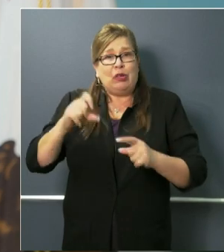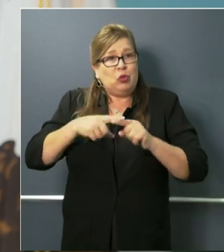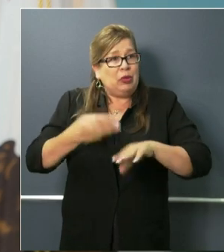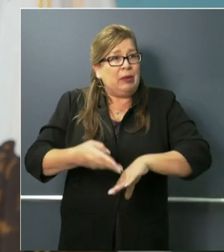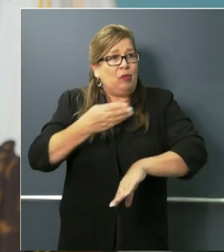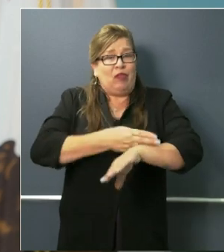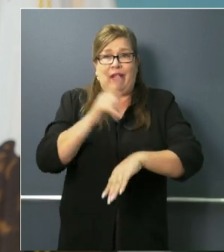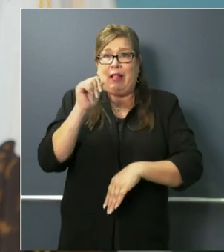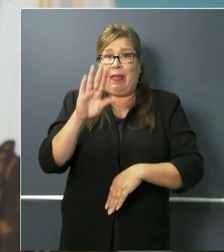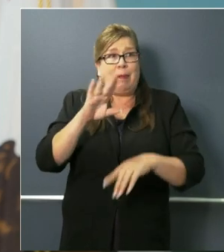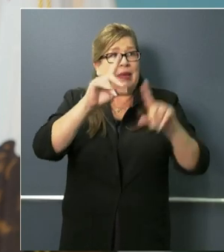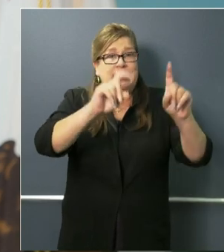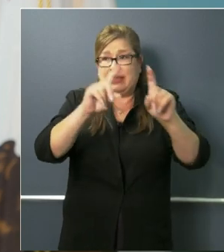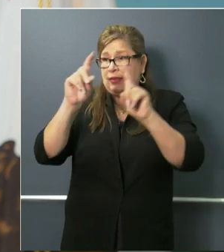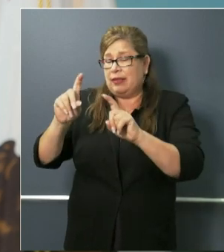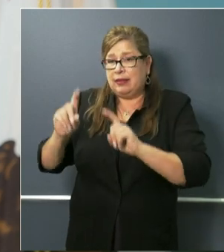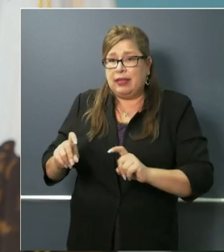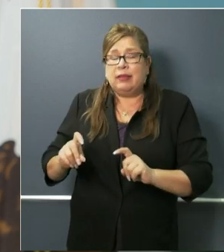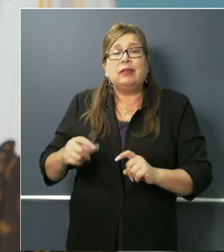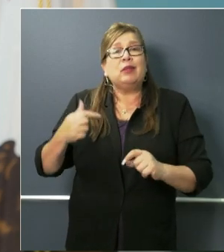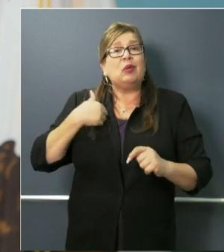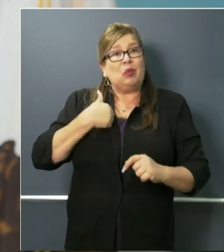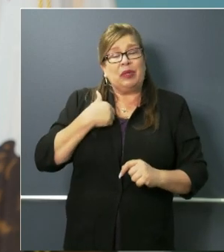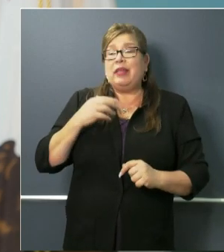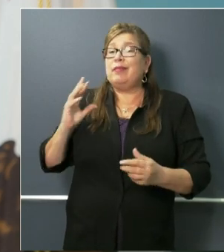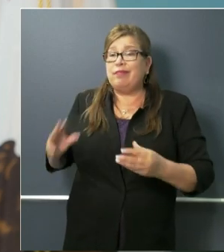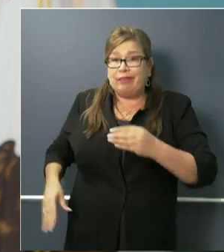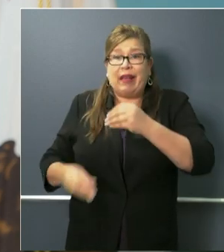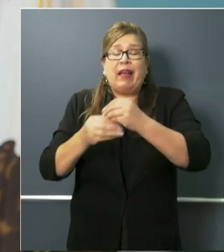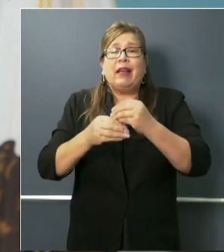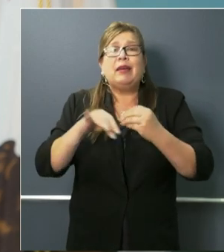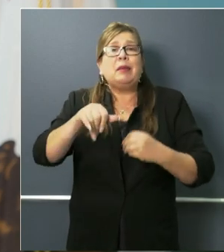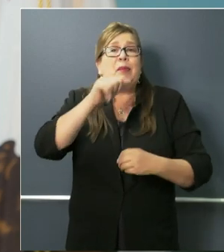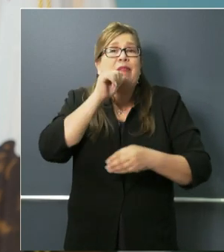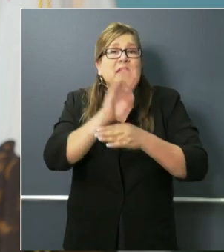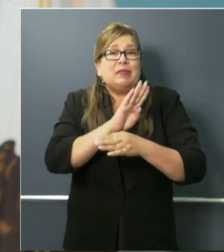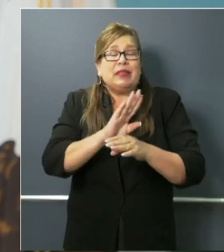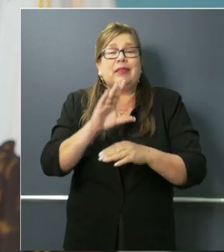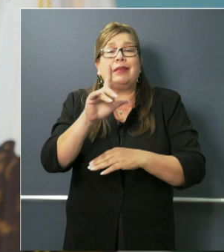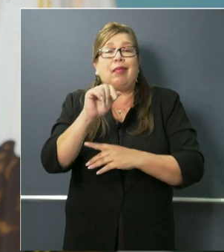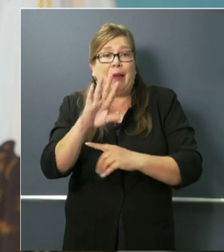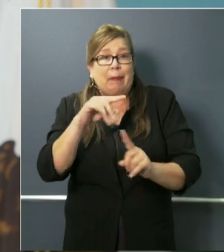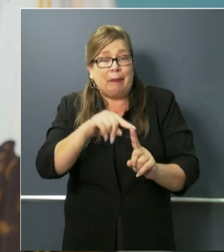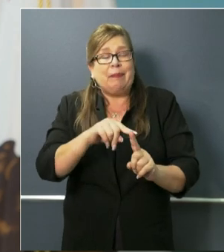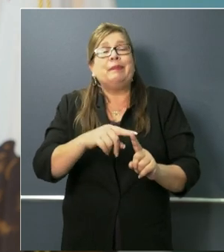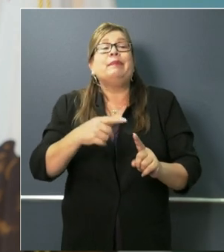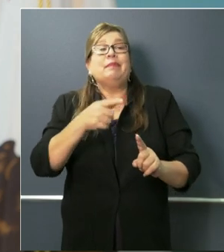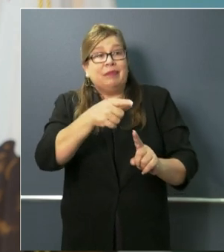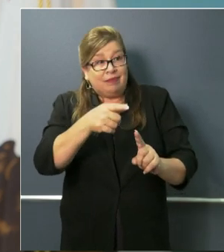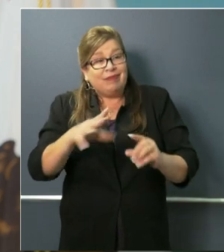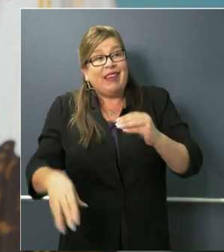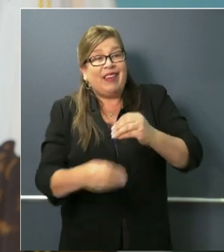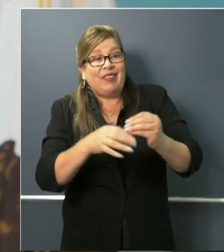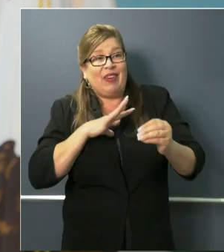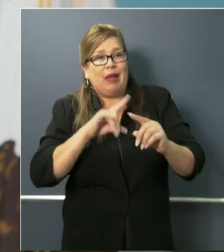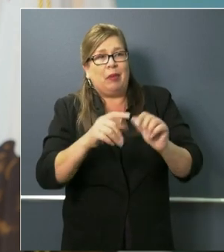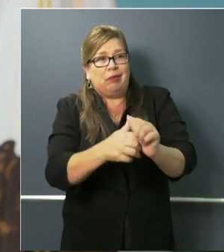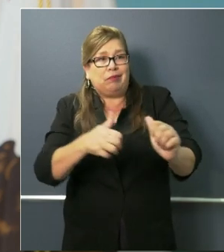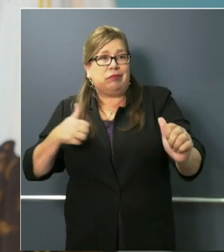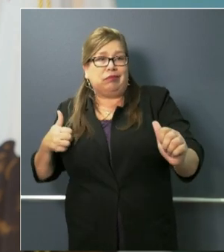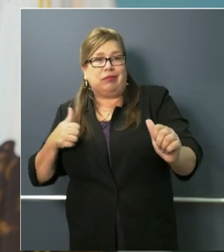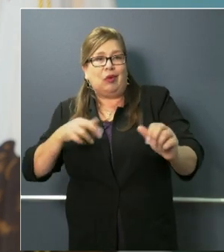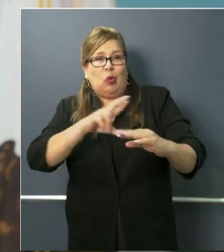the state. We did more with our commercial labs. We talked about some of the backlog with the commercial lab and the testing results. We actually